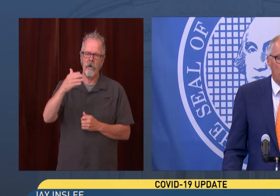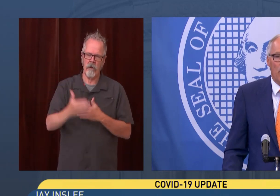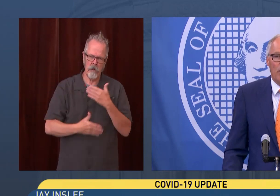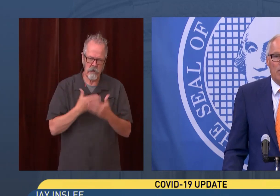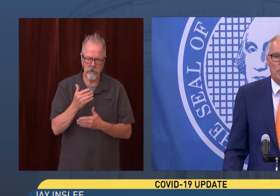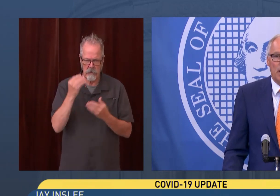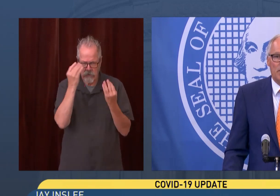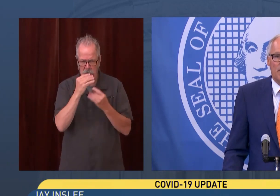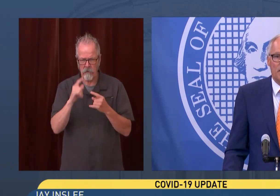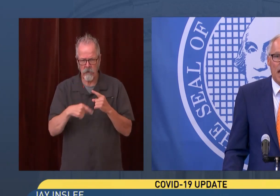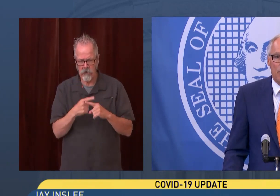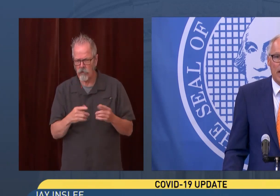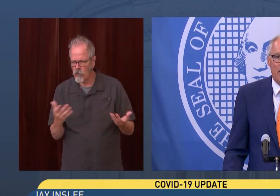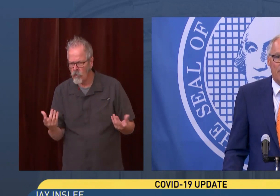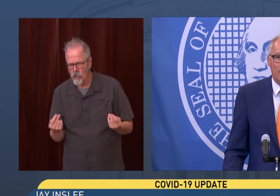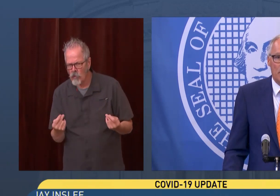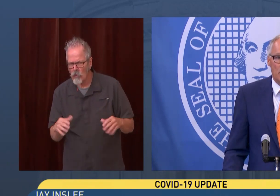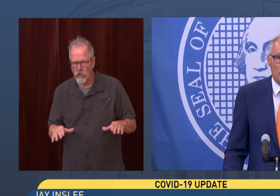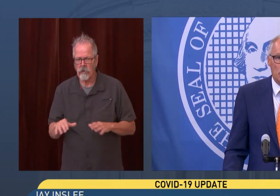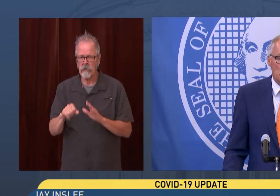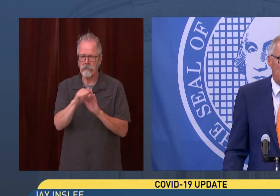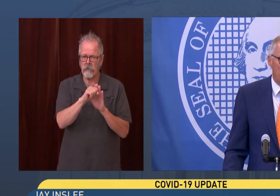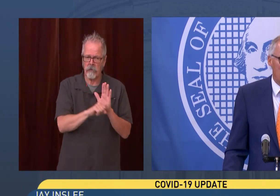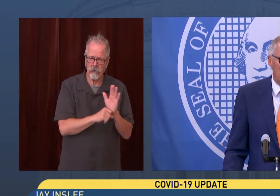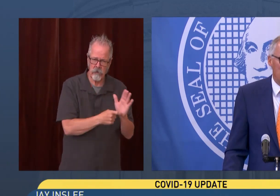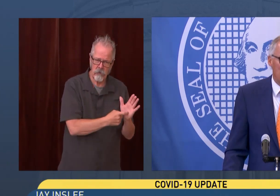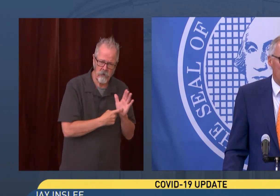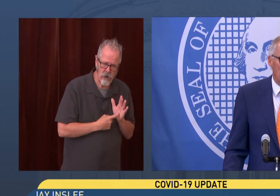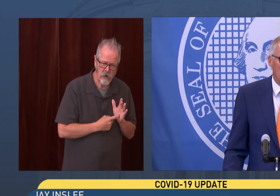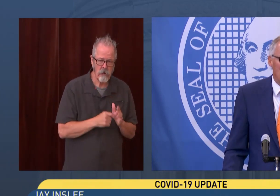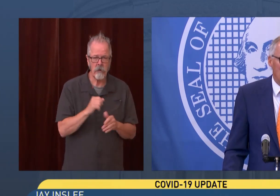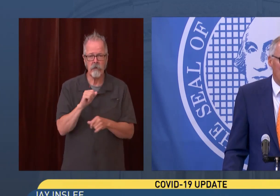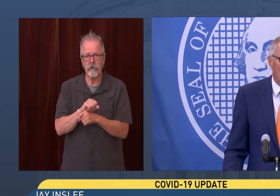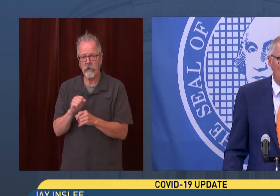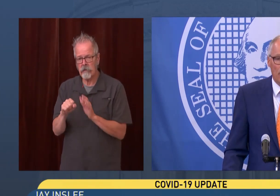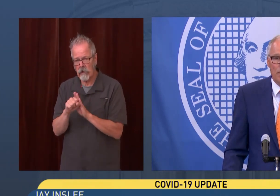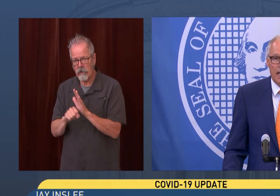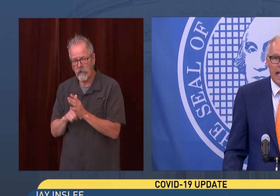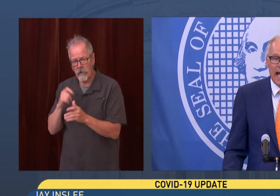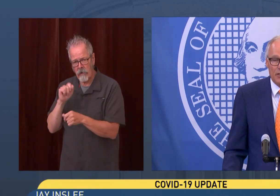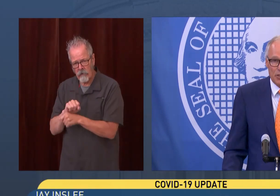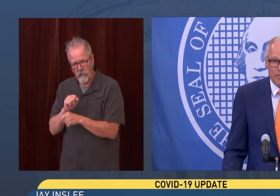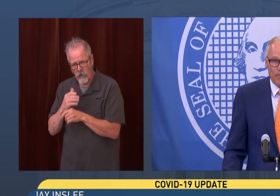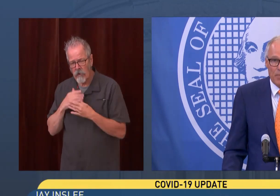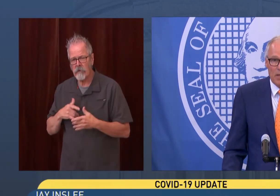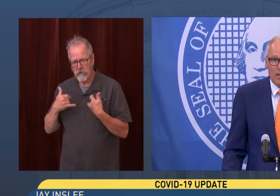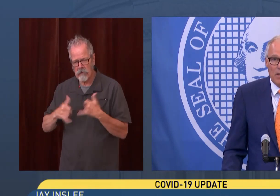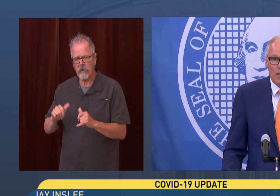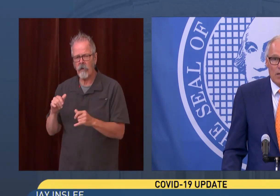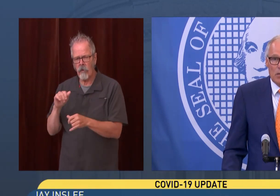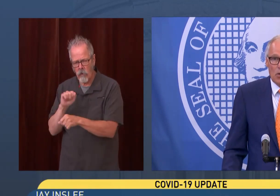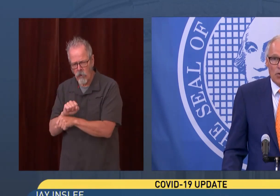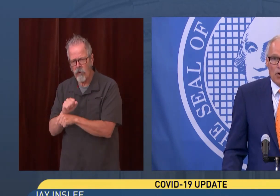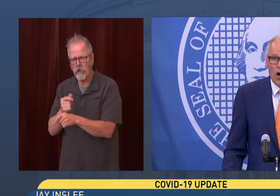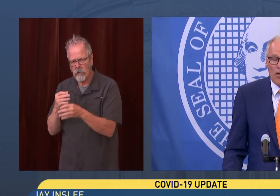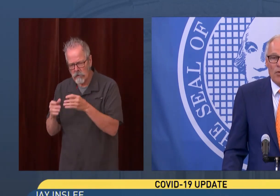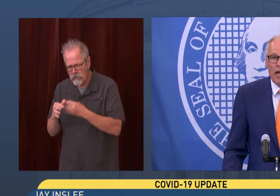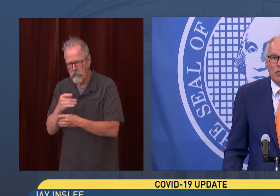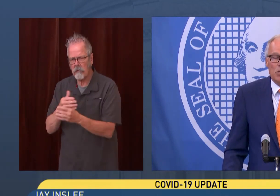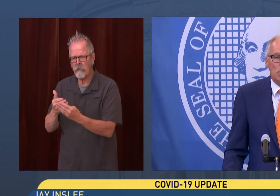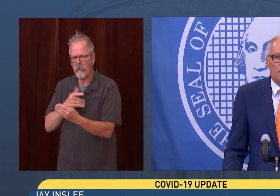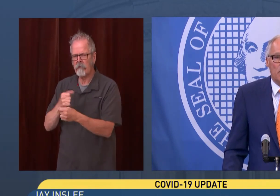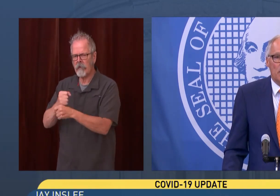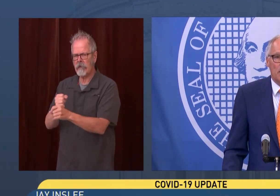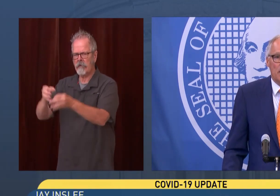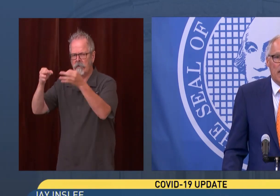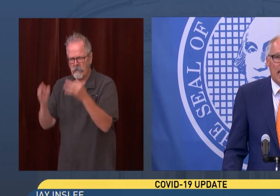employment requirements. But as I've said, we have some discussions to have about that before we would take action. So there are other